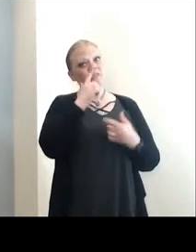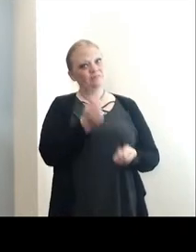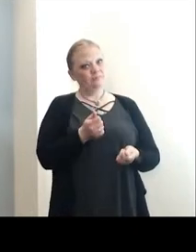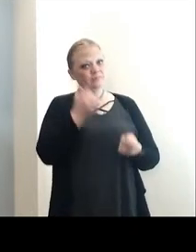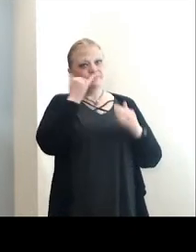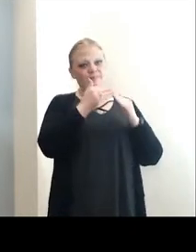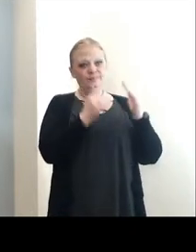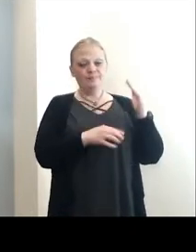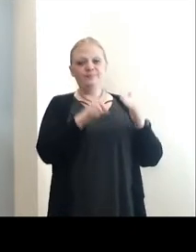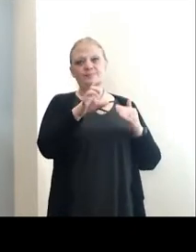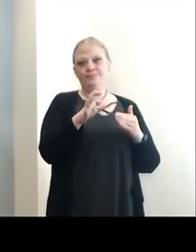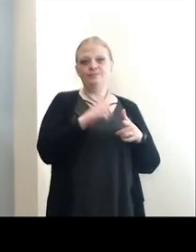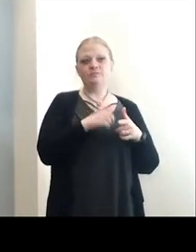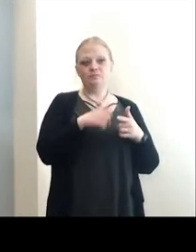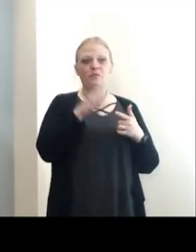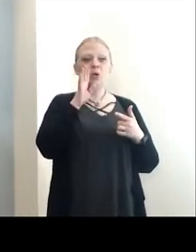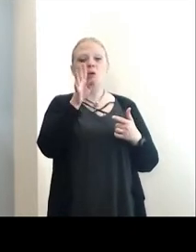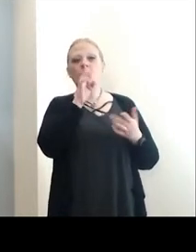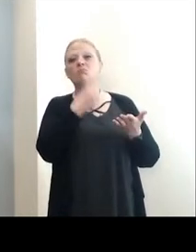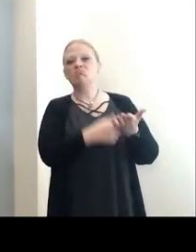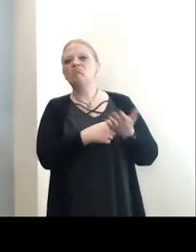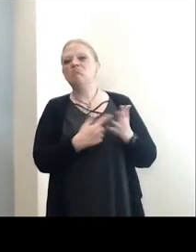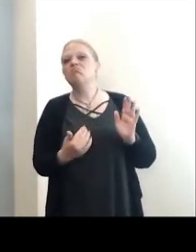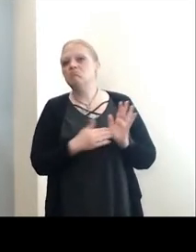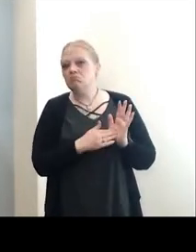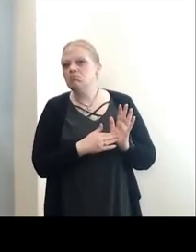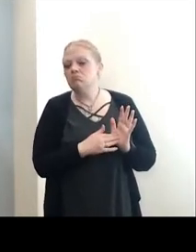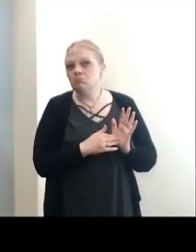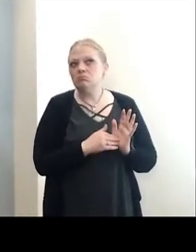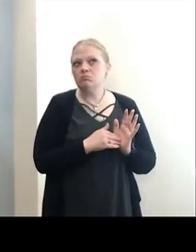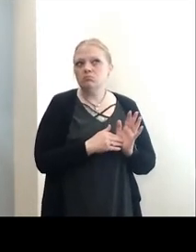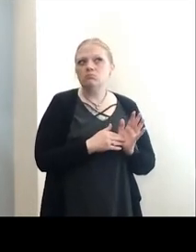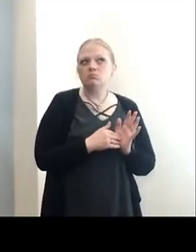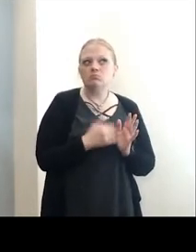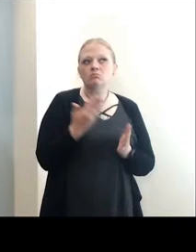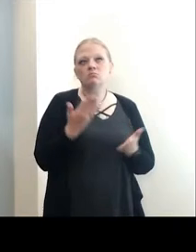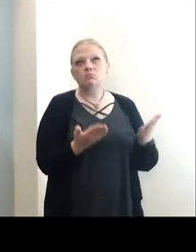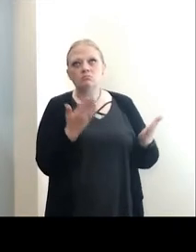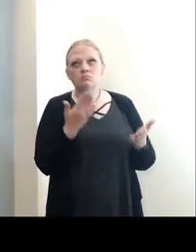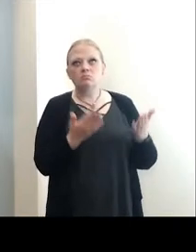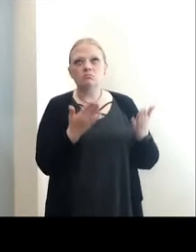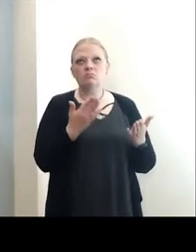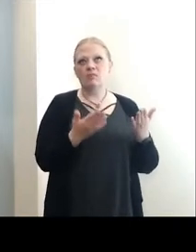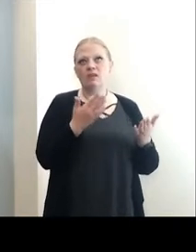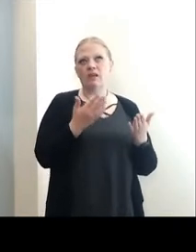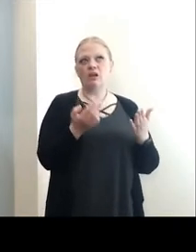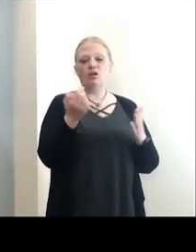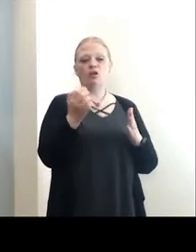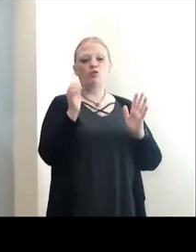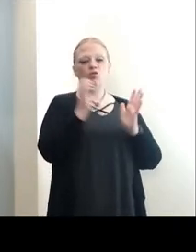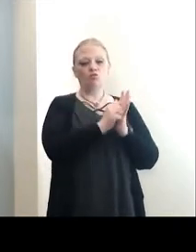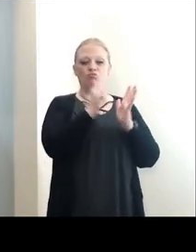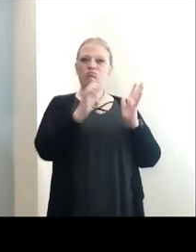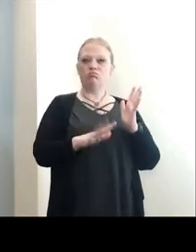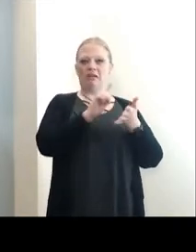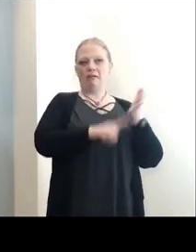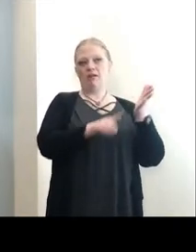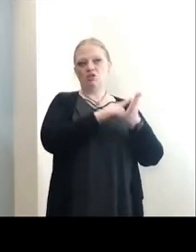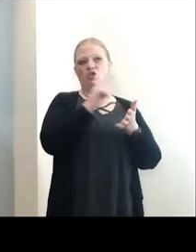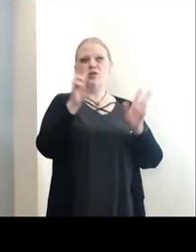below 100, we certainly would revisit that and remove potentially our not recommended designation at that point.